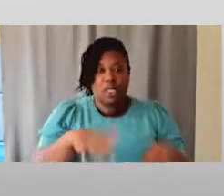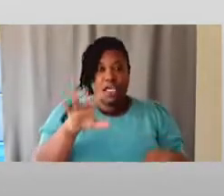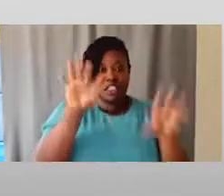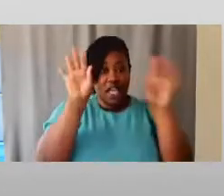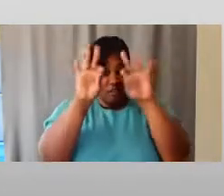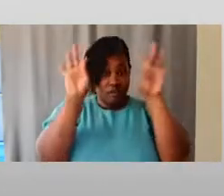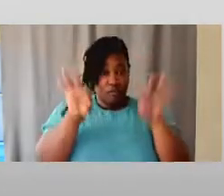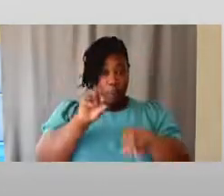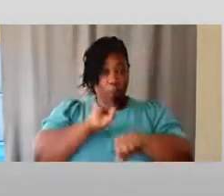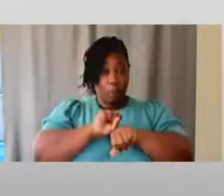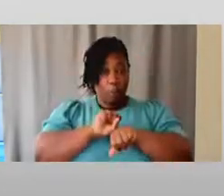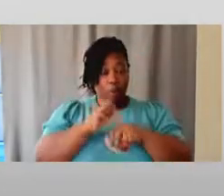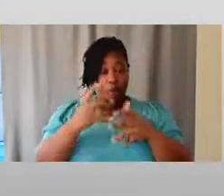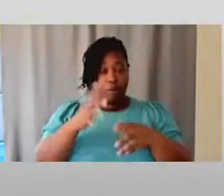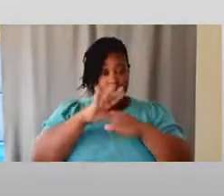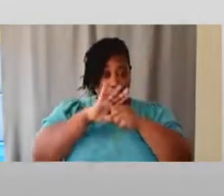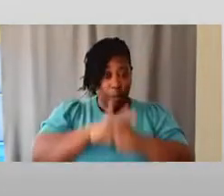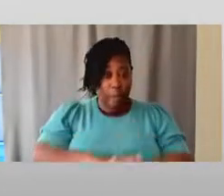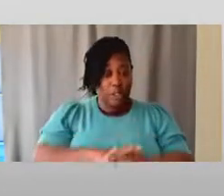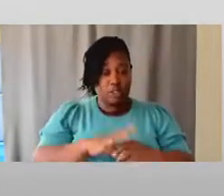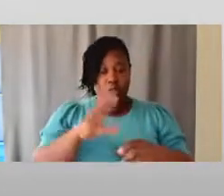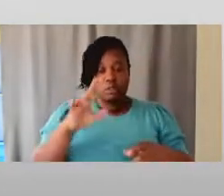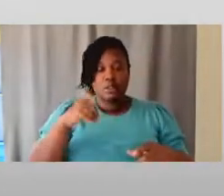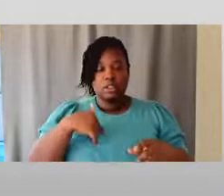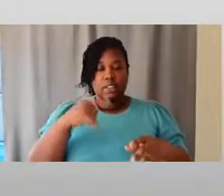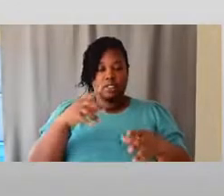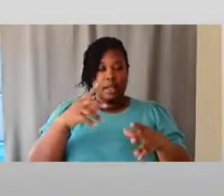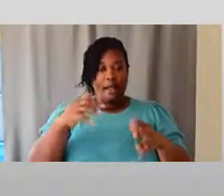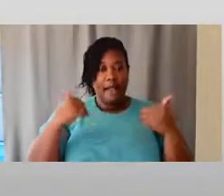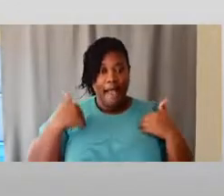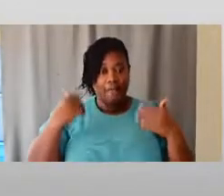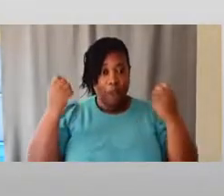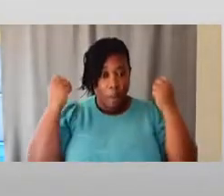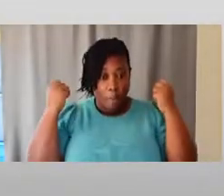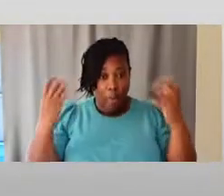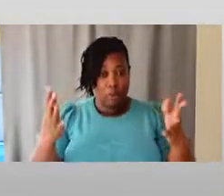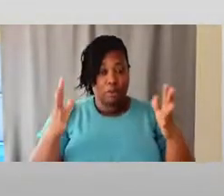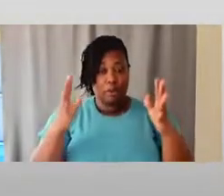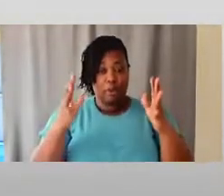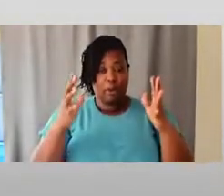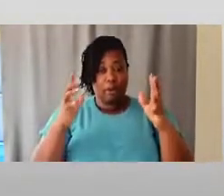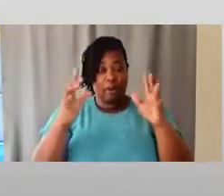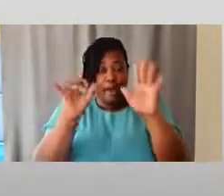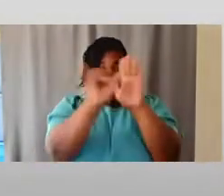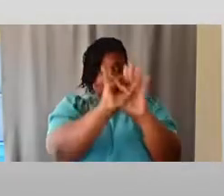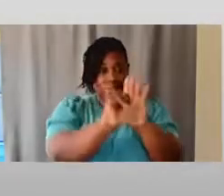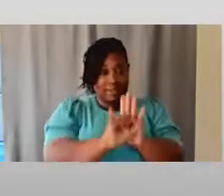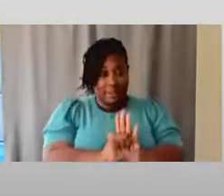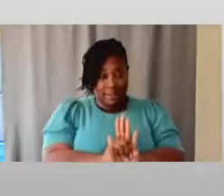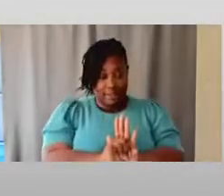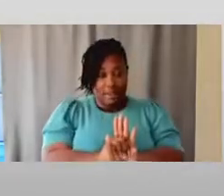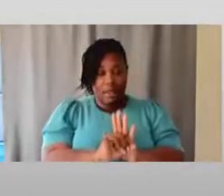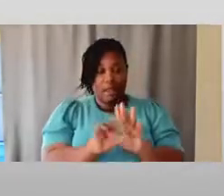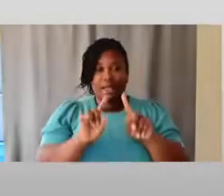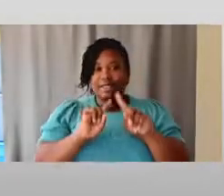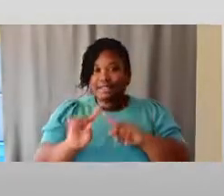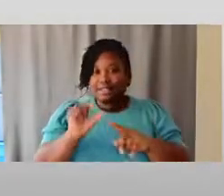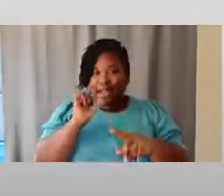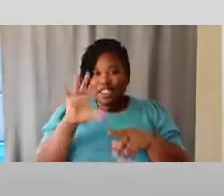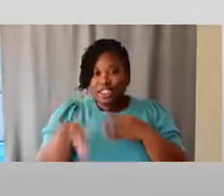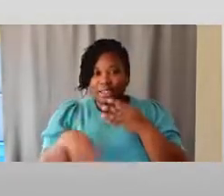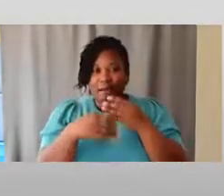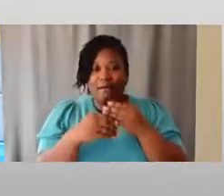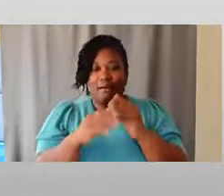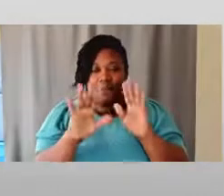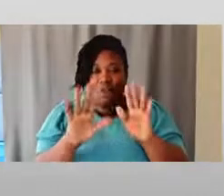essentially, and is the fact that having multiple marginalized identities is not just an additive impact. So if